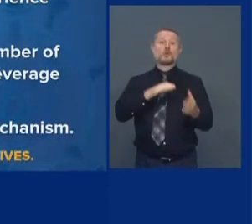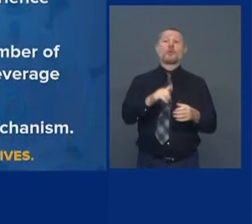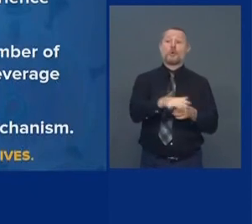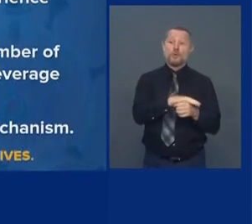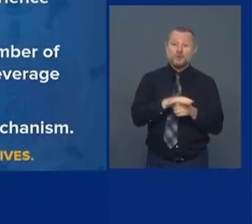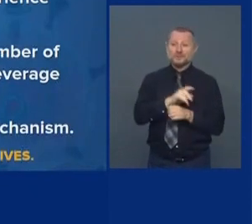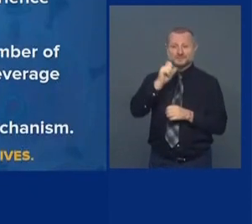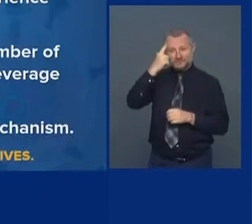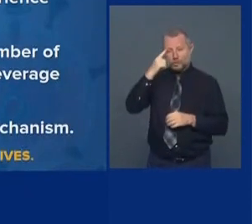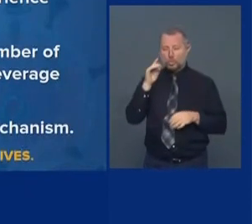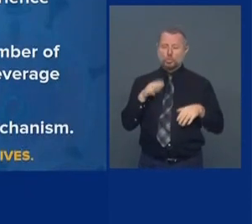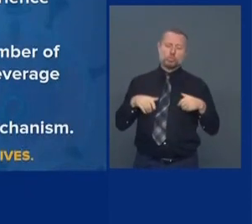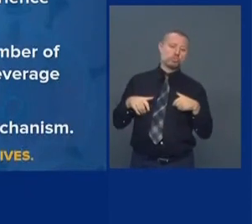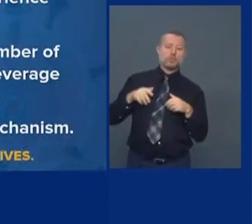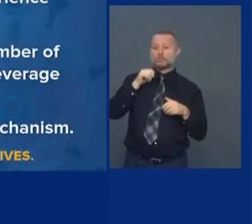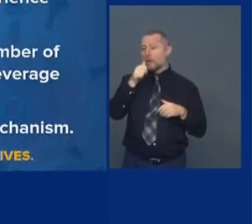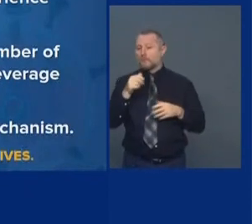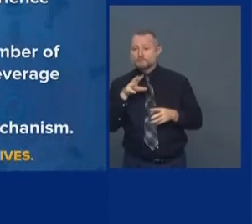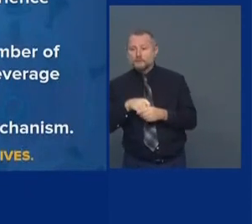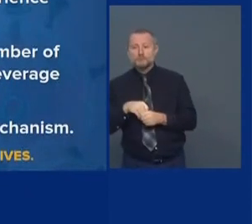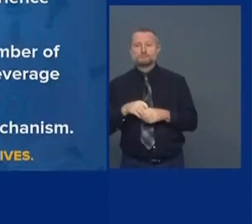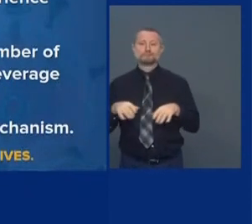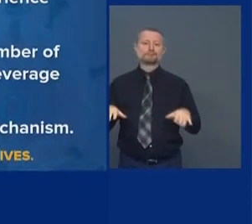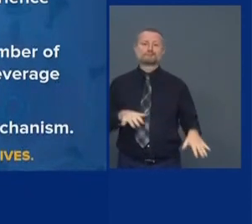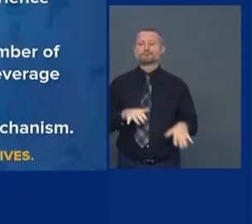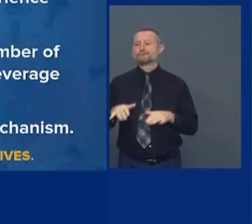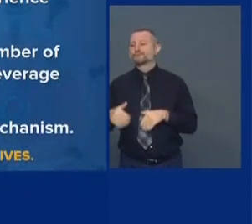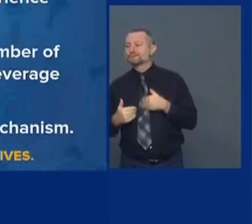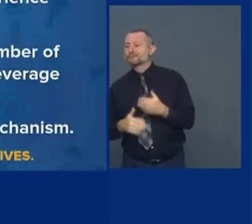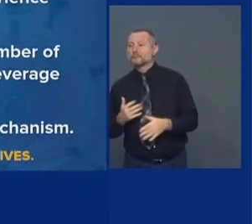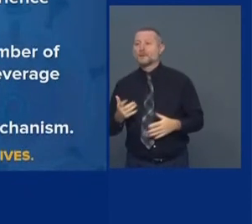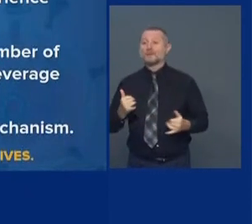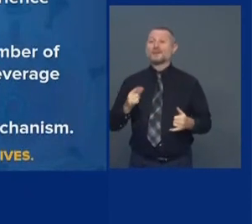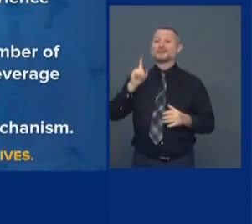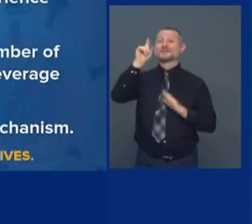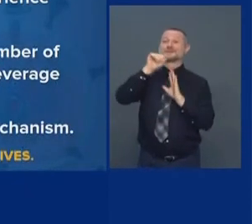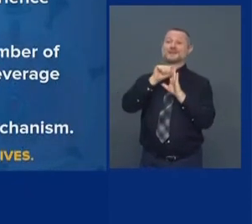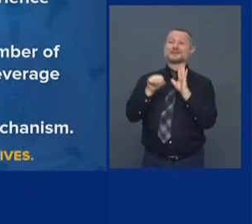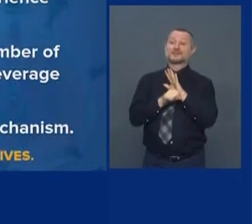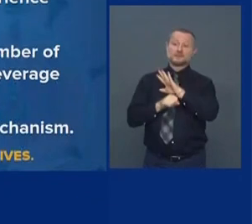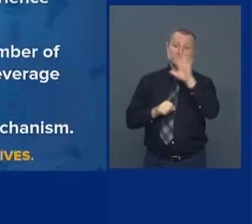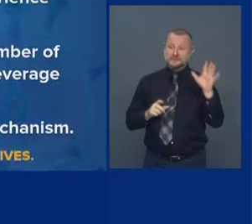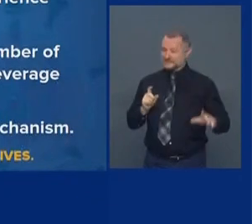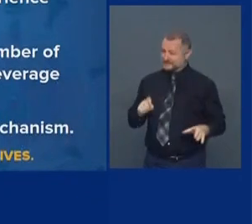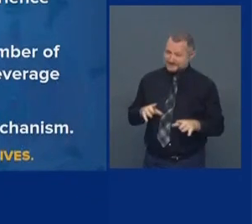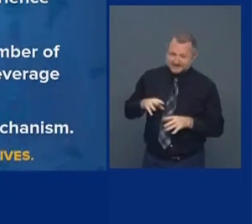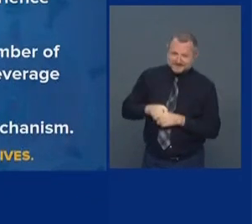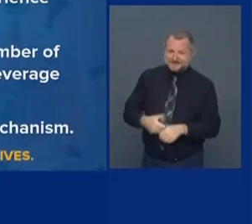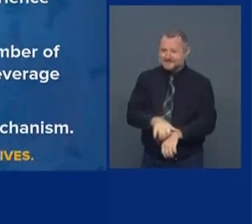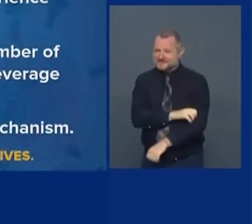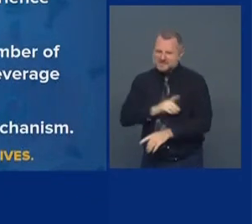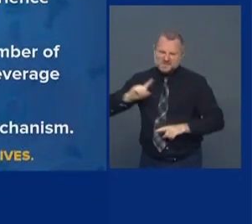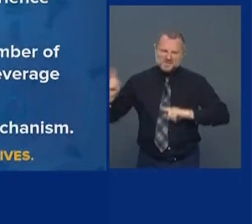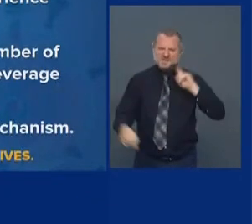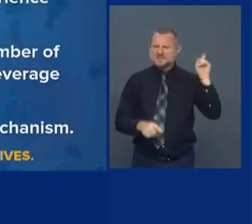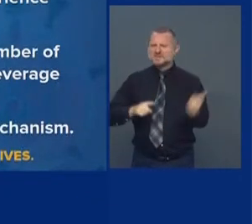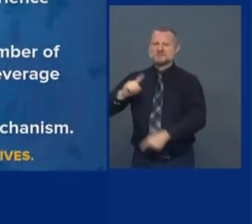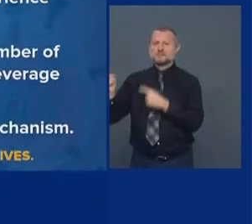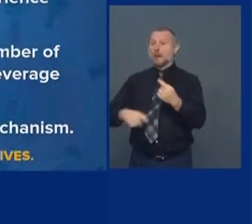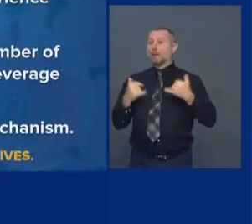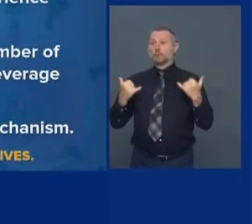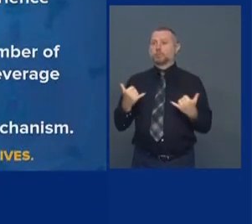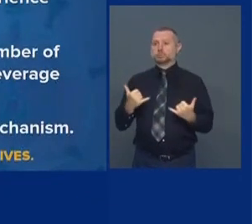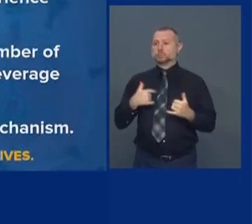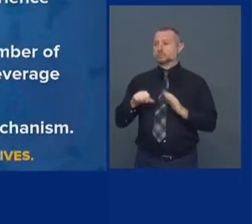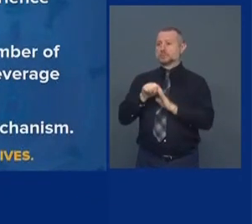additional enforcement. We know the state had to step in to do the enforcement, and we know that the state is at their maximum